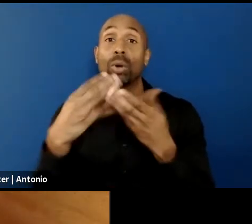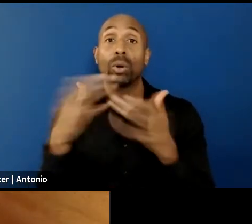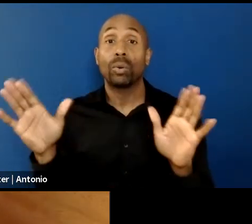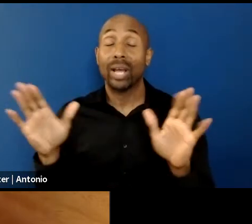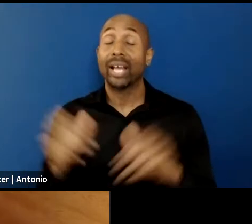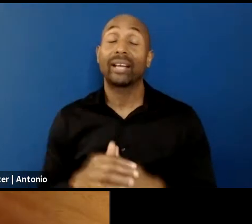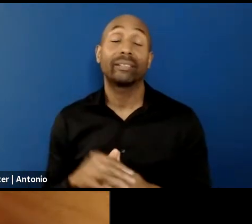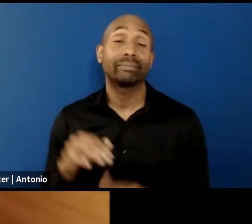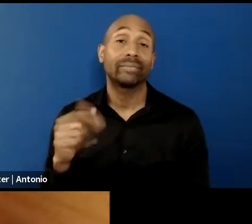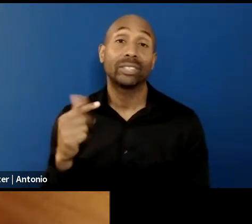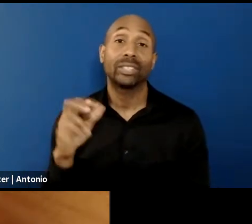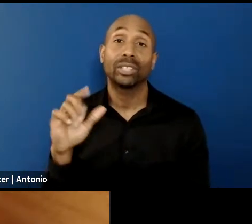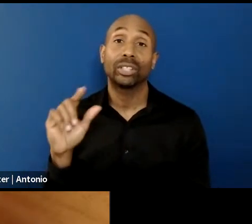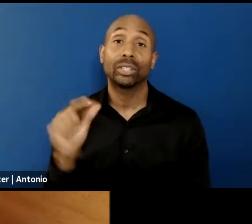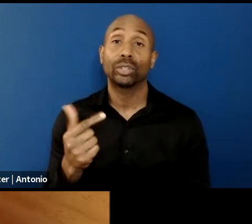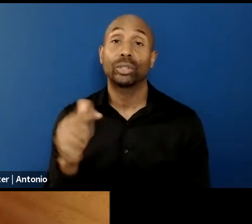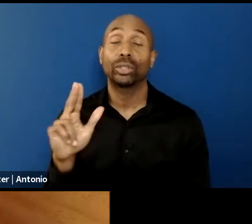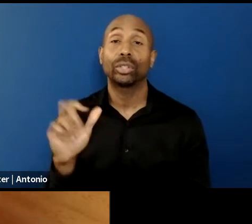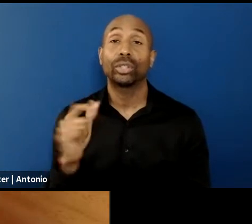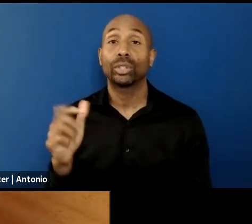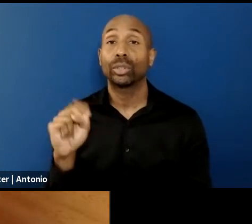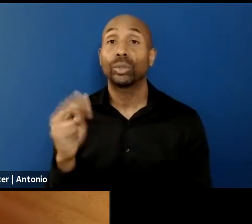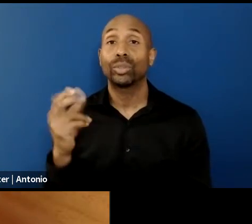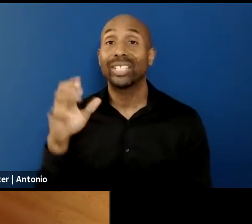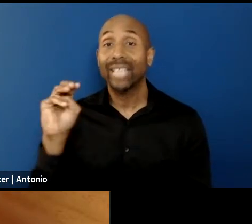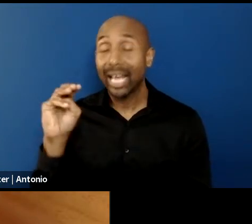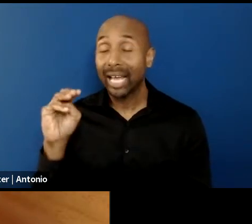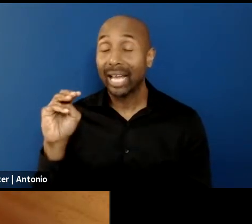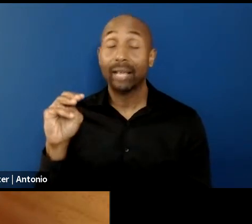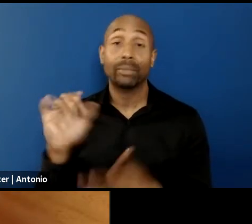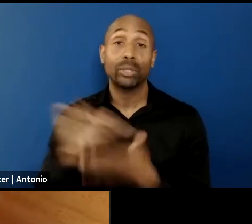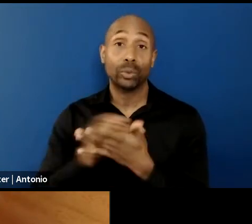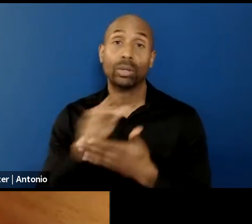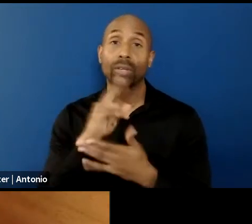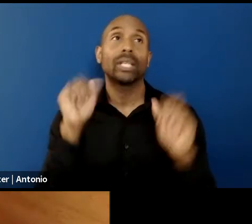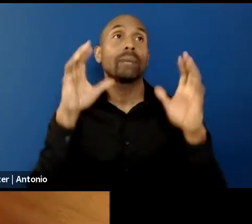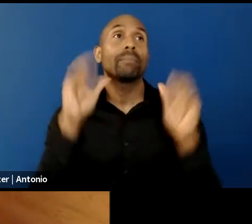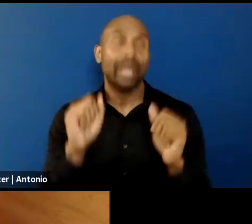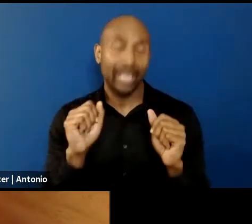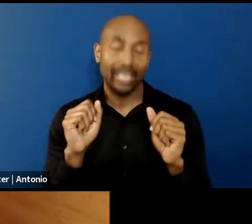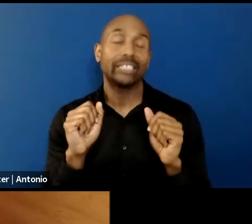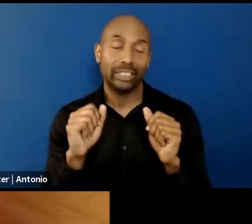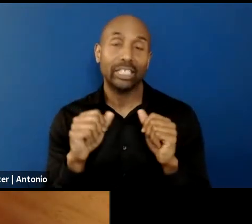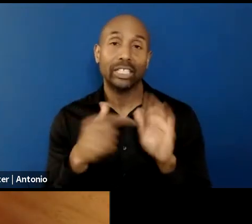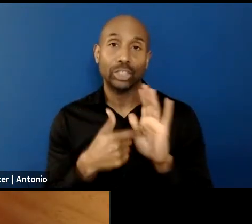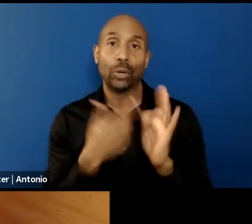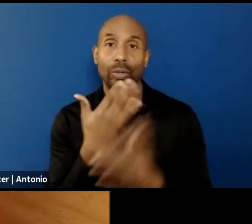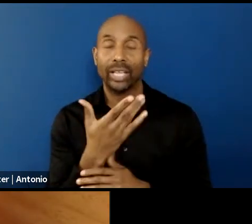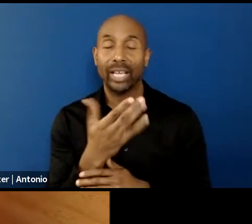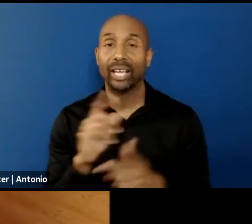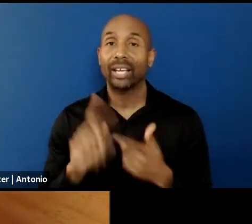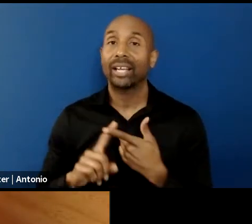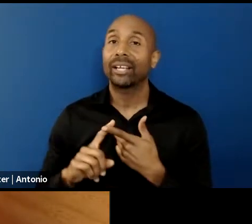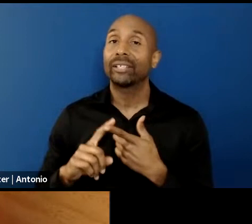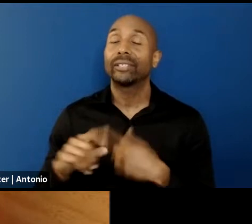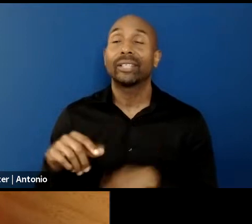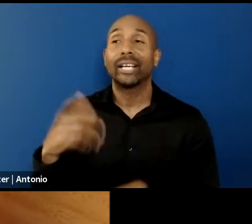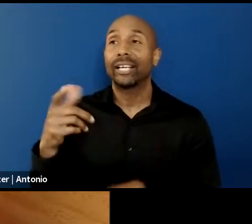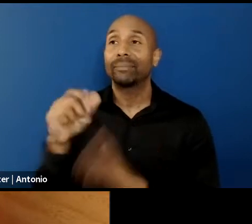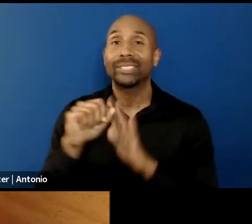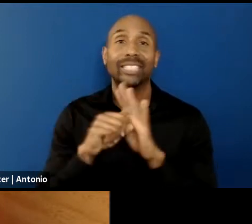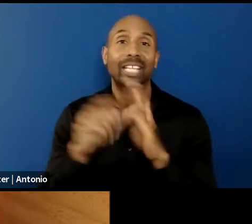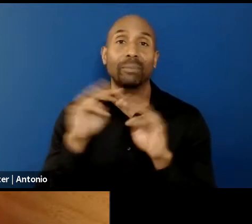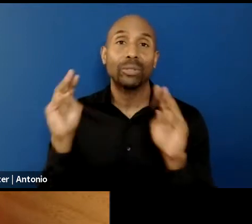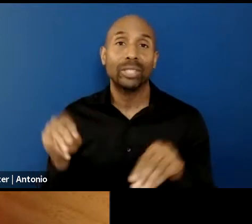Guckenheim in New York, where you had an amazing solo show, the States Museum for Kunst in Copenhagen, the M